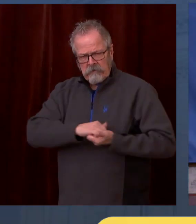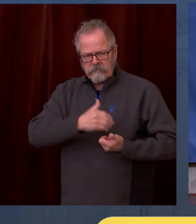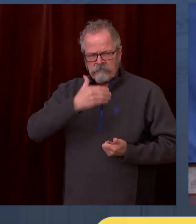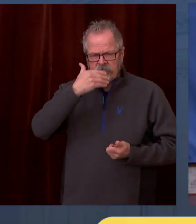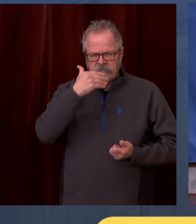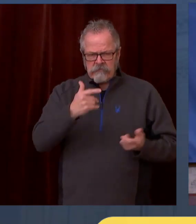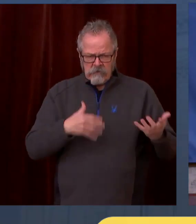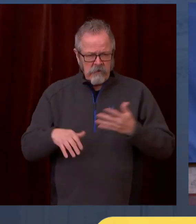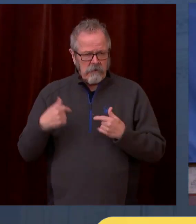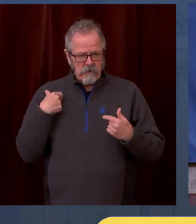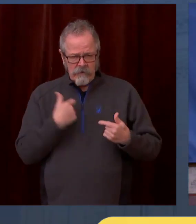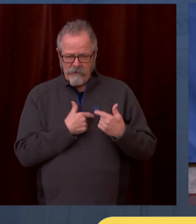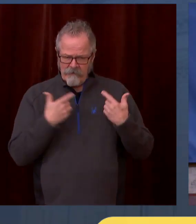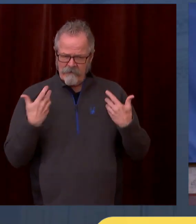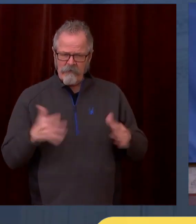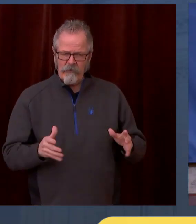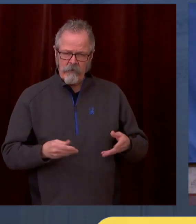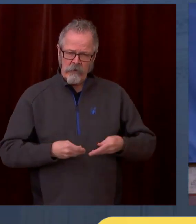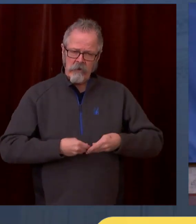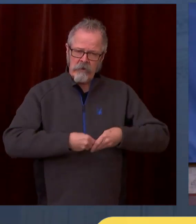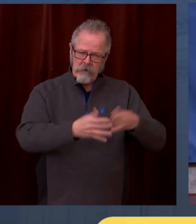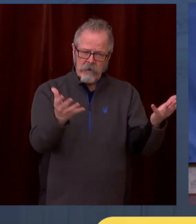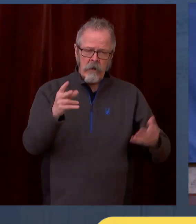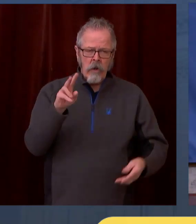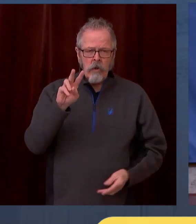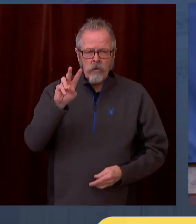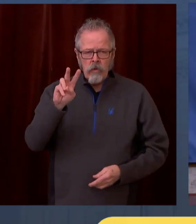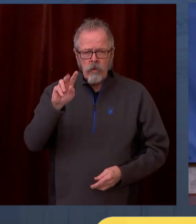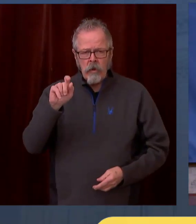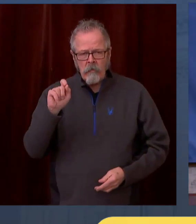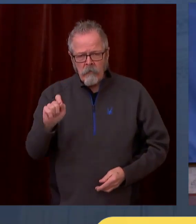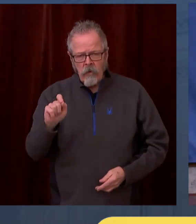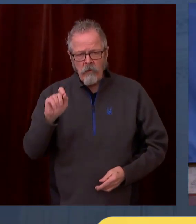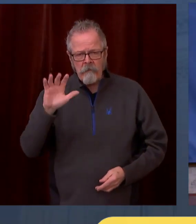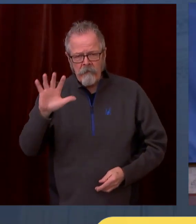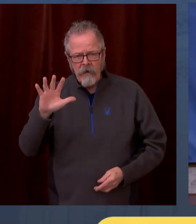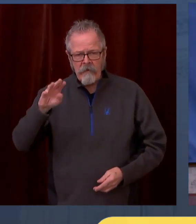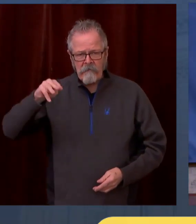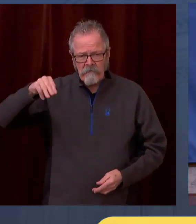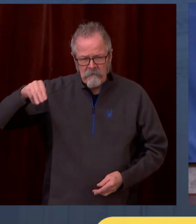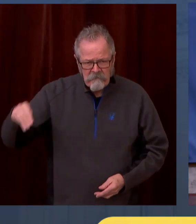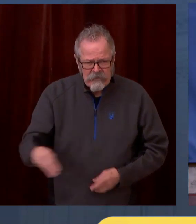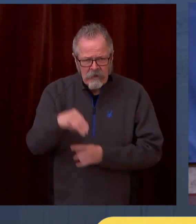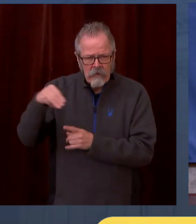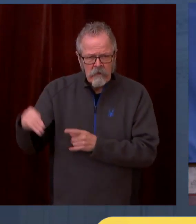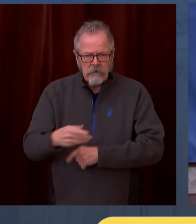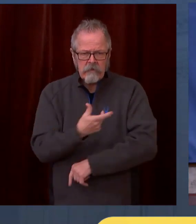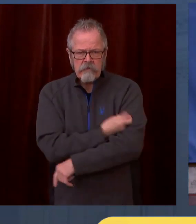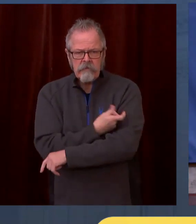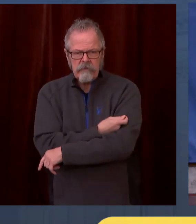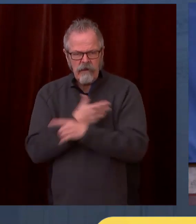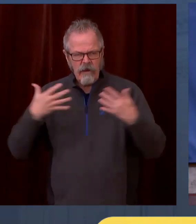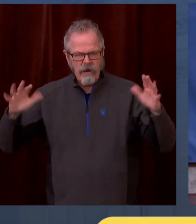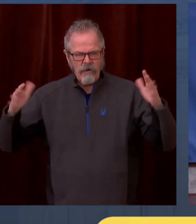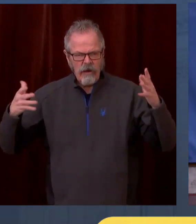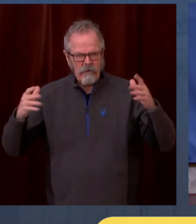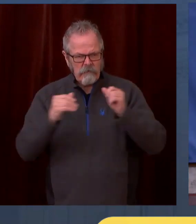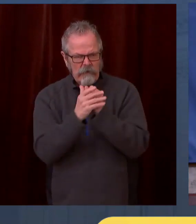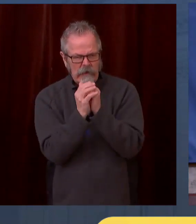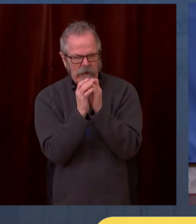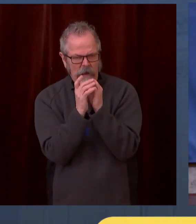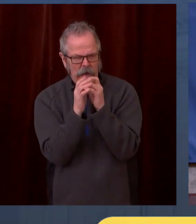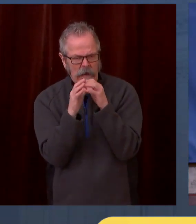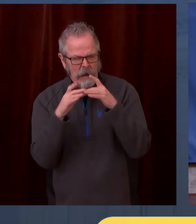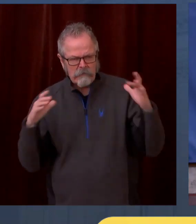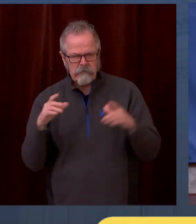professionals, including the National Guard, which is so effective in Wenatchee yesterday. We continue to share a